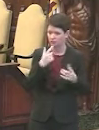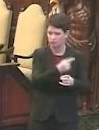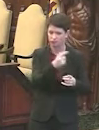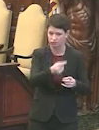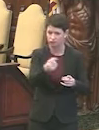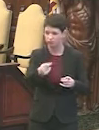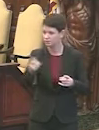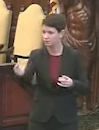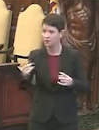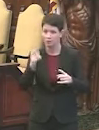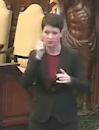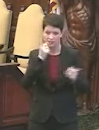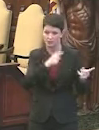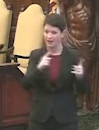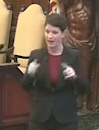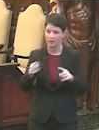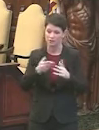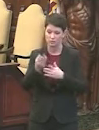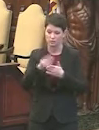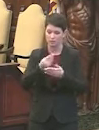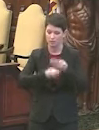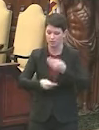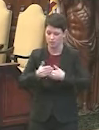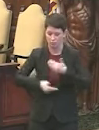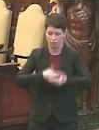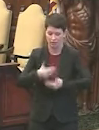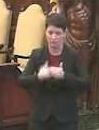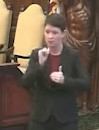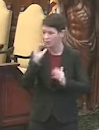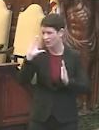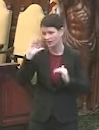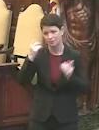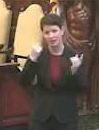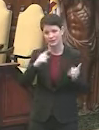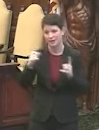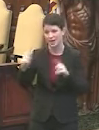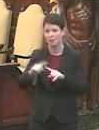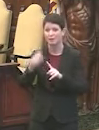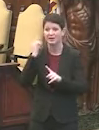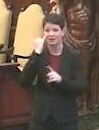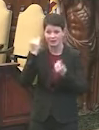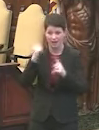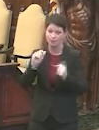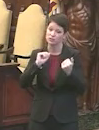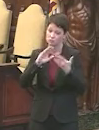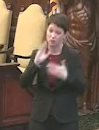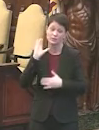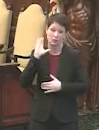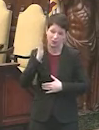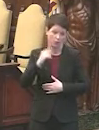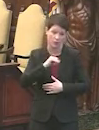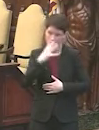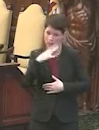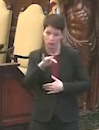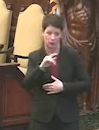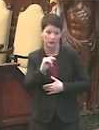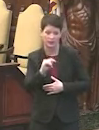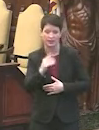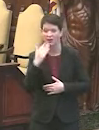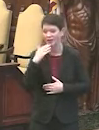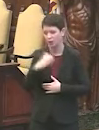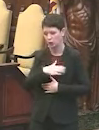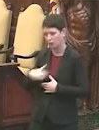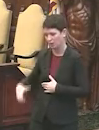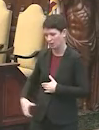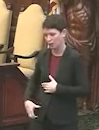see what happens as we go in to the budget process, but it's not anticipated. Uh, but if it is, we'll, we'll address it. Thank you,